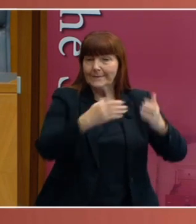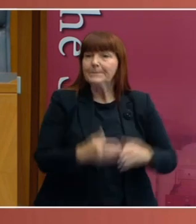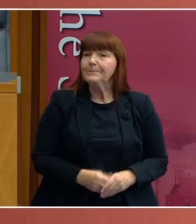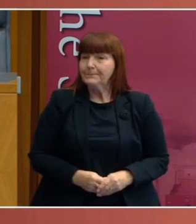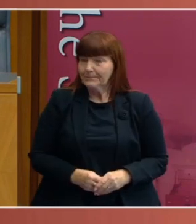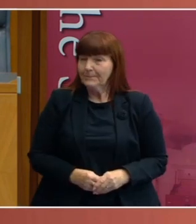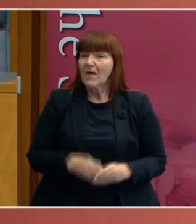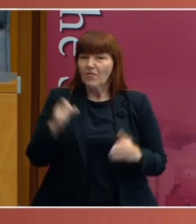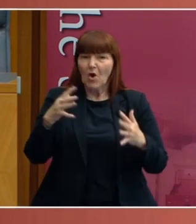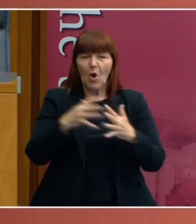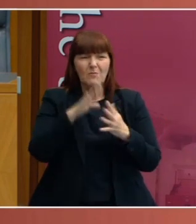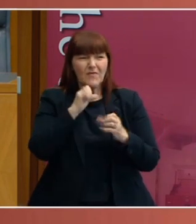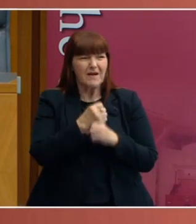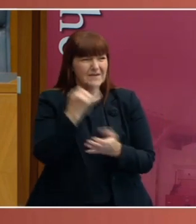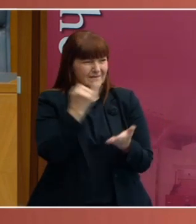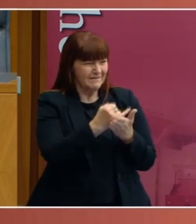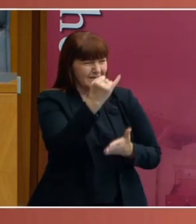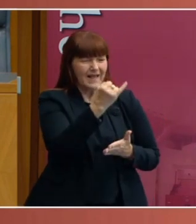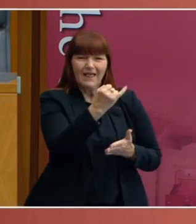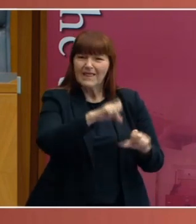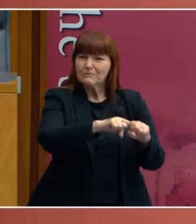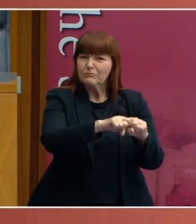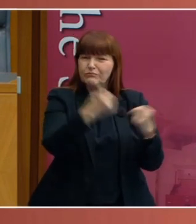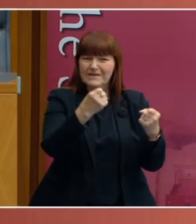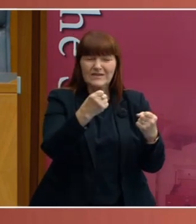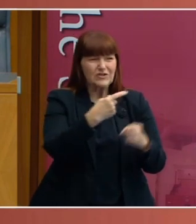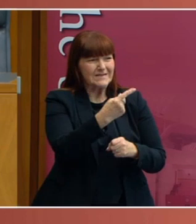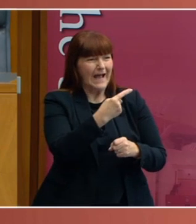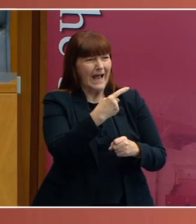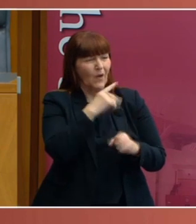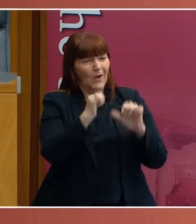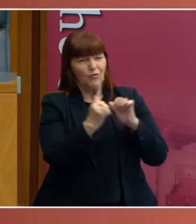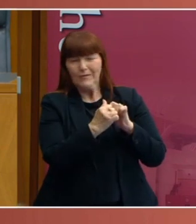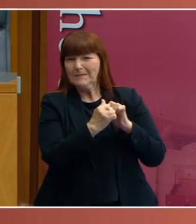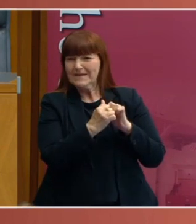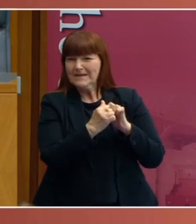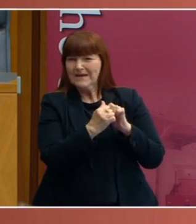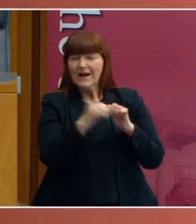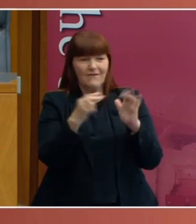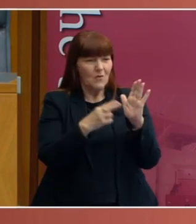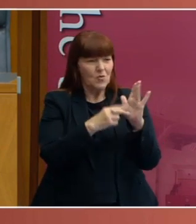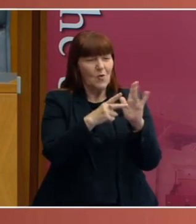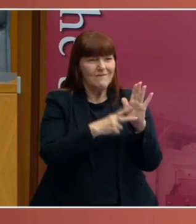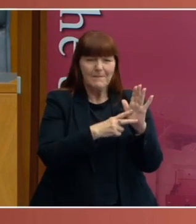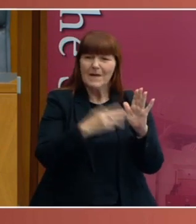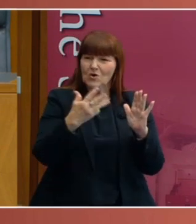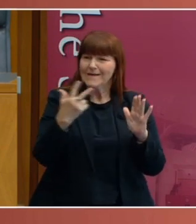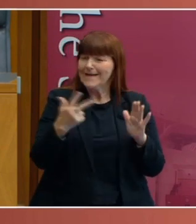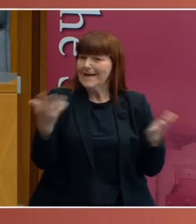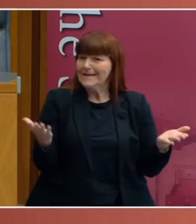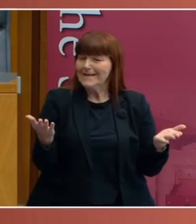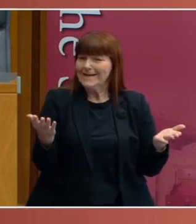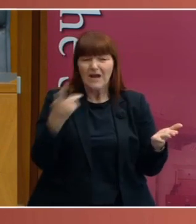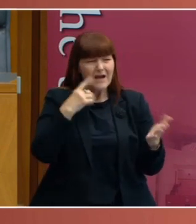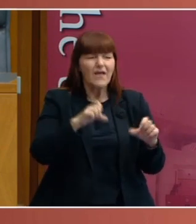Commonwealth objected and said, well, this is a breach of our intergovernmental agreement of November 1918, and it's possibly